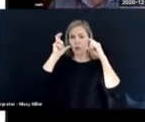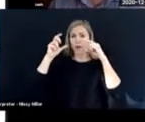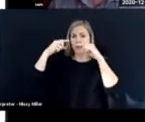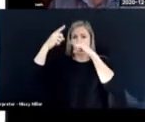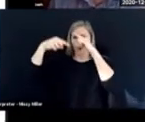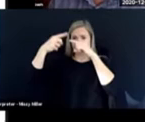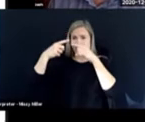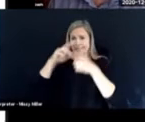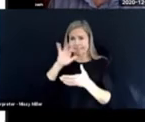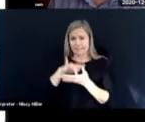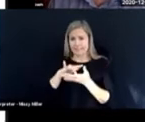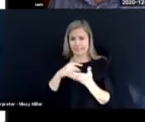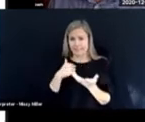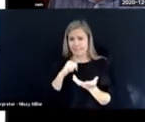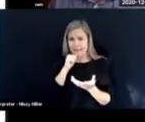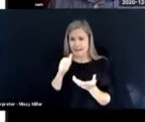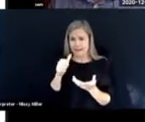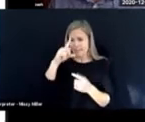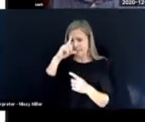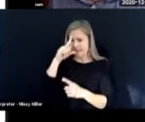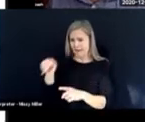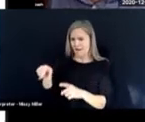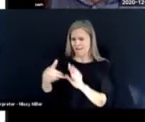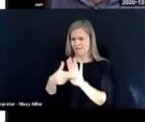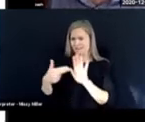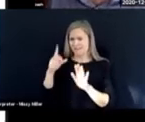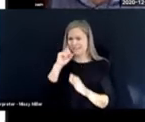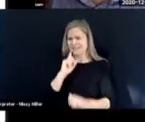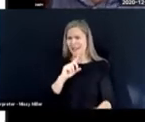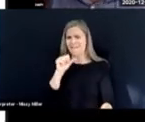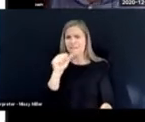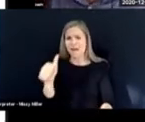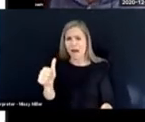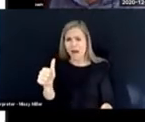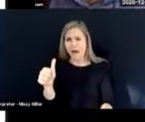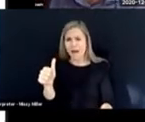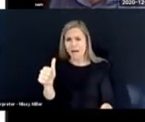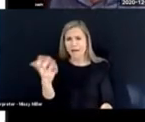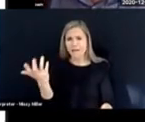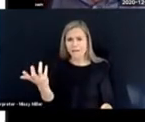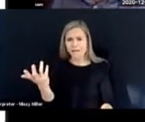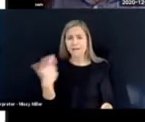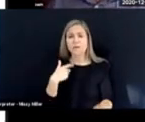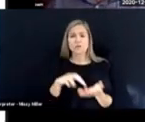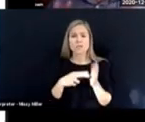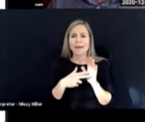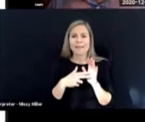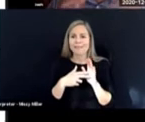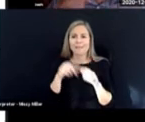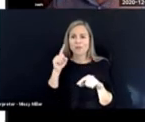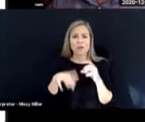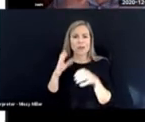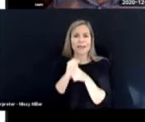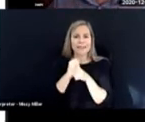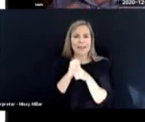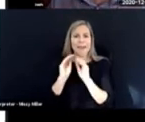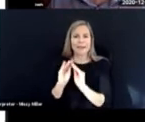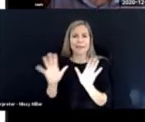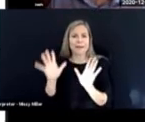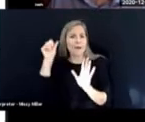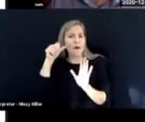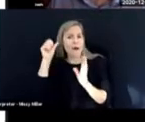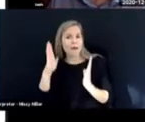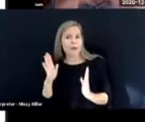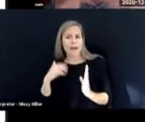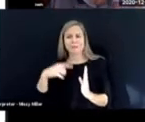disorder. Deaf services didn't consider those children deaf because they couldn't obtain an